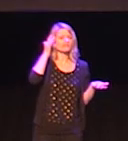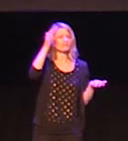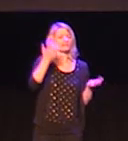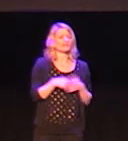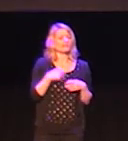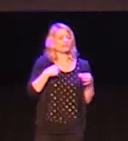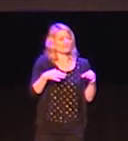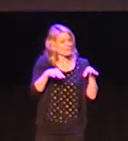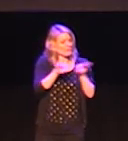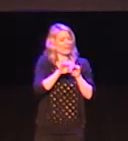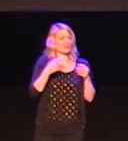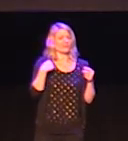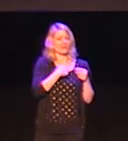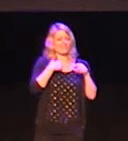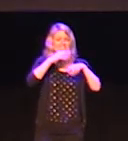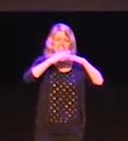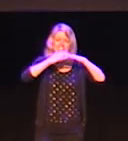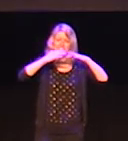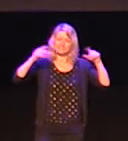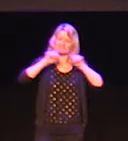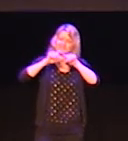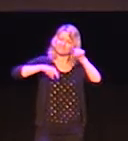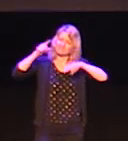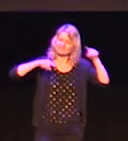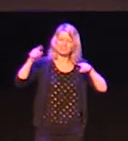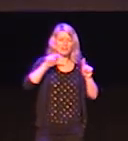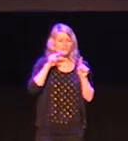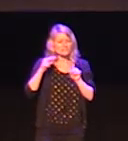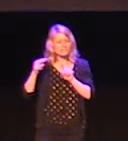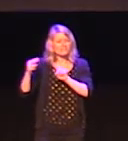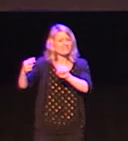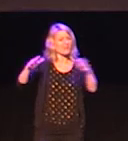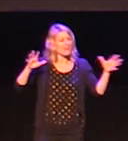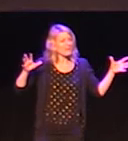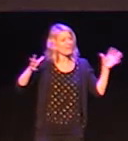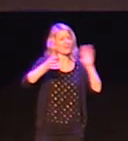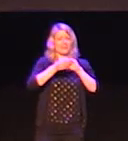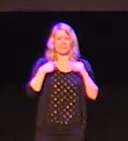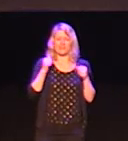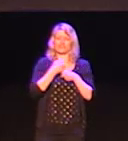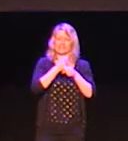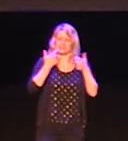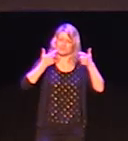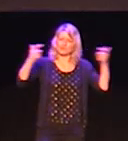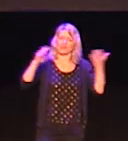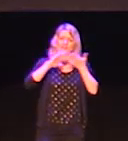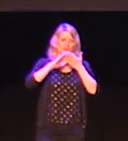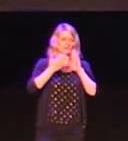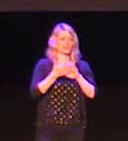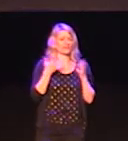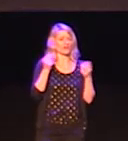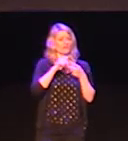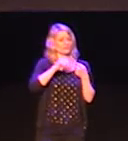Where do we want to see ourselves in the years to come? It's important that we have a diverse range of perspectives